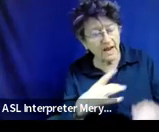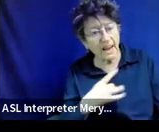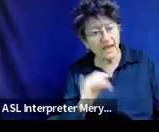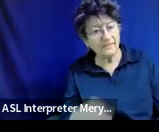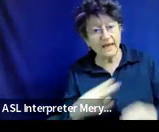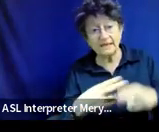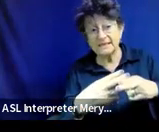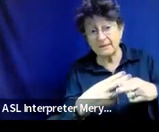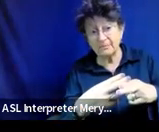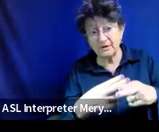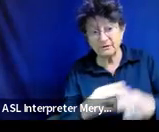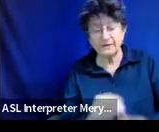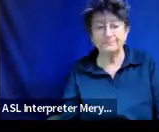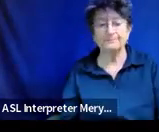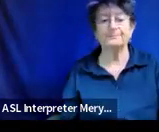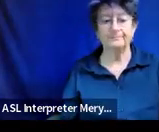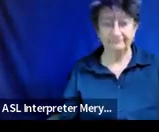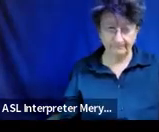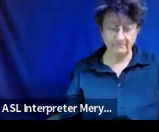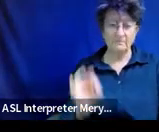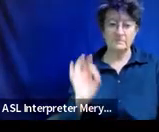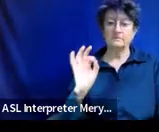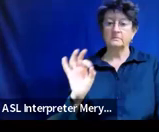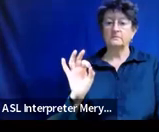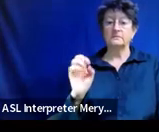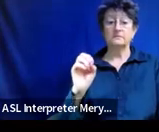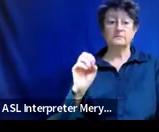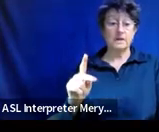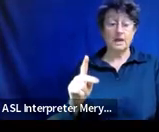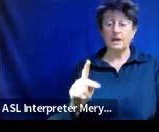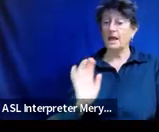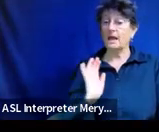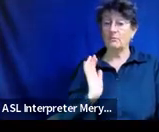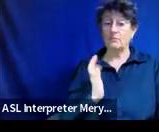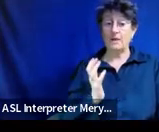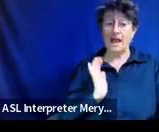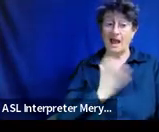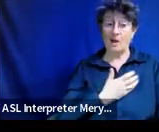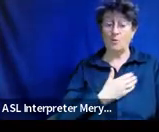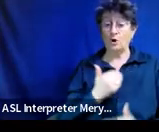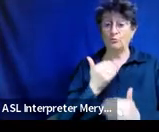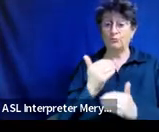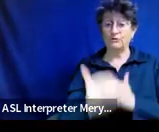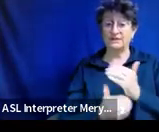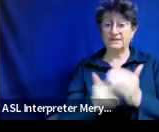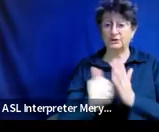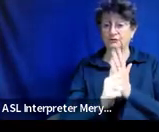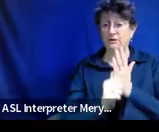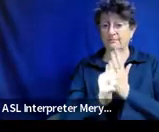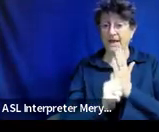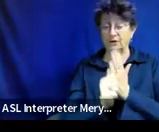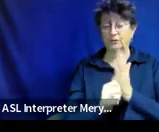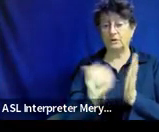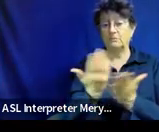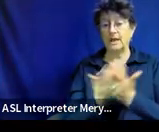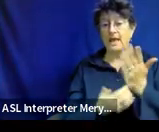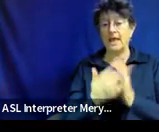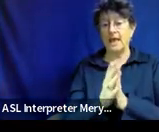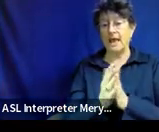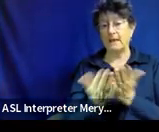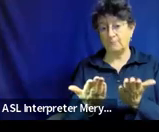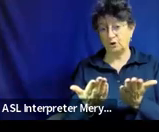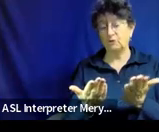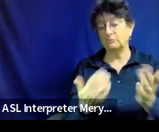OK, so here's more. OK, and then we have our procedural manual. I think I've we've referenced that quite a few times.